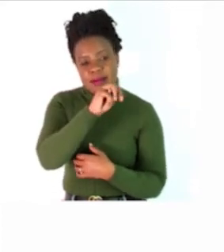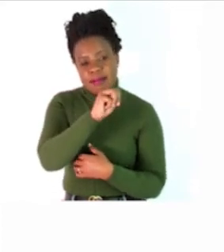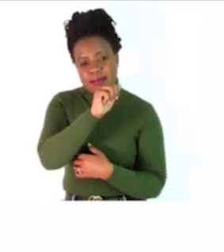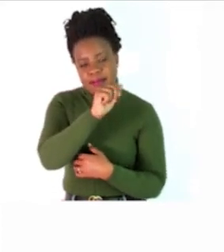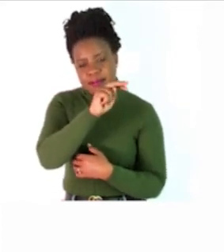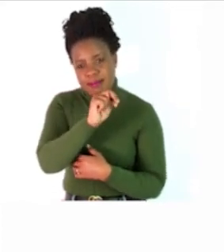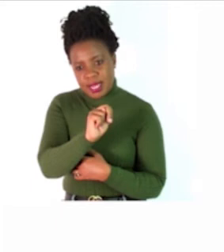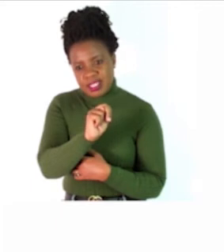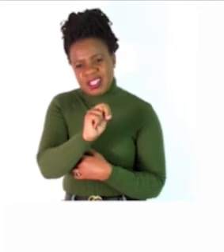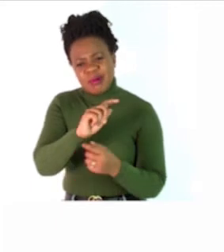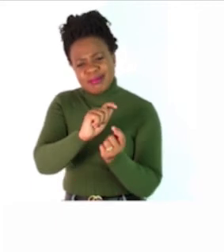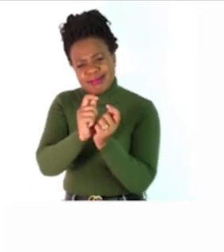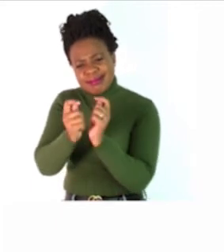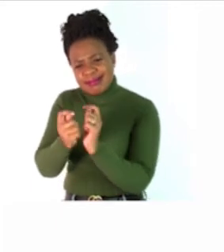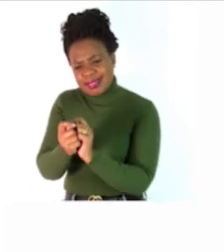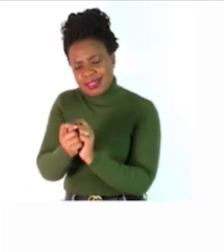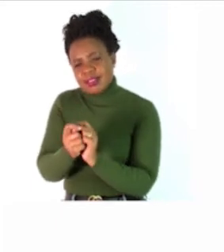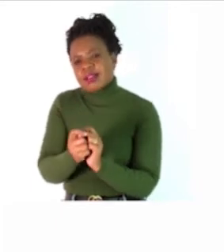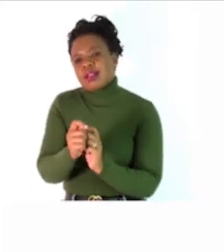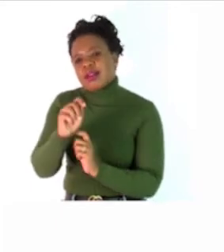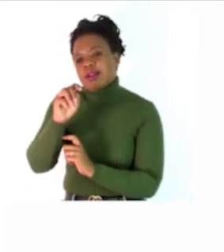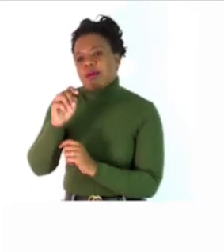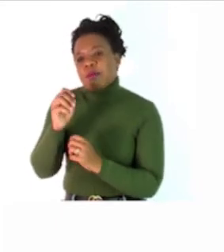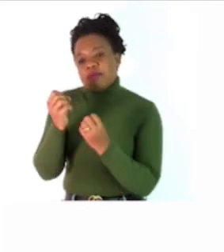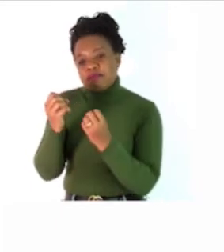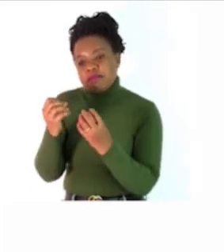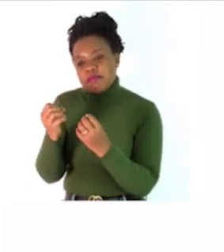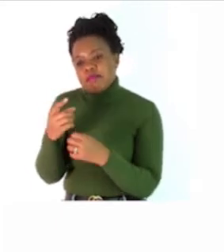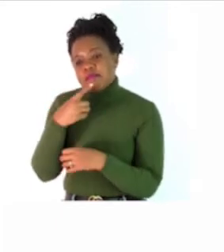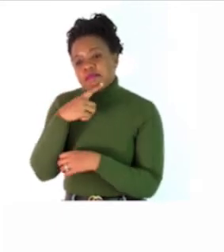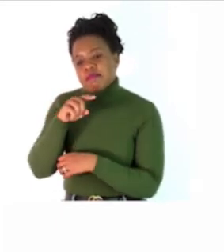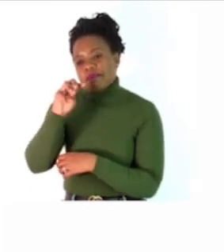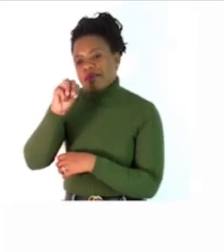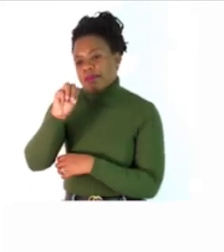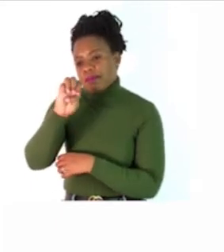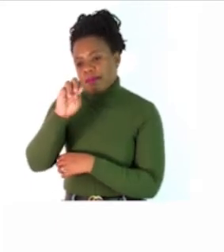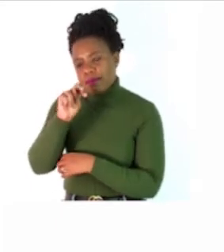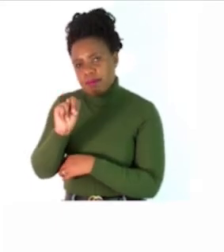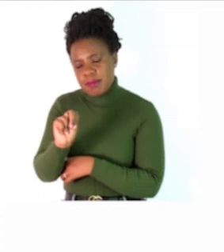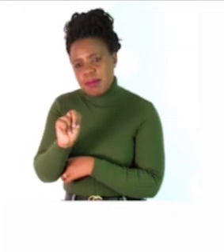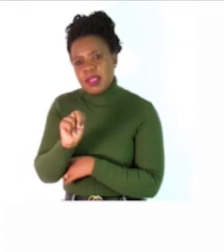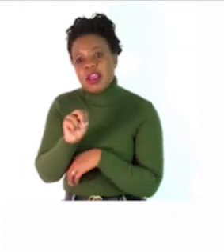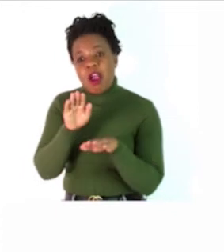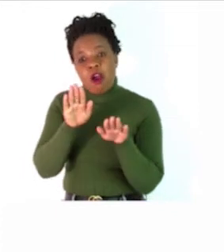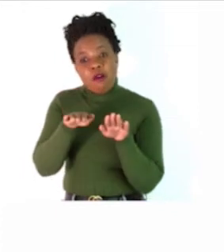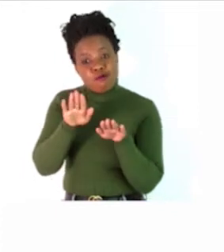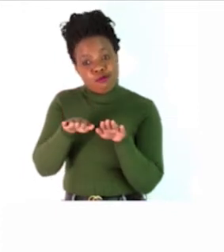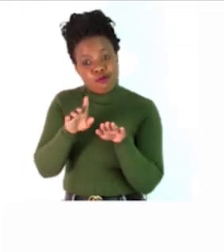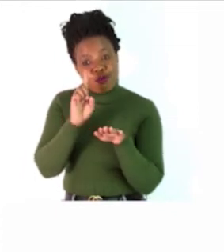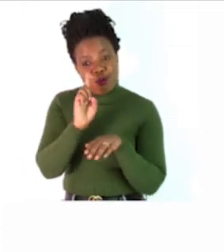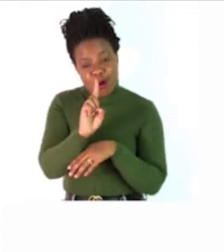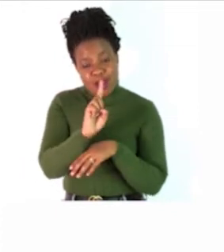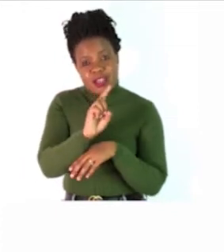change completely to m e n men foot feet child